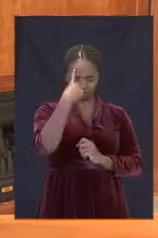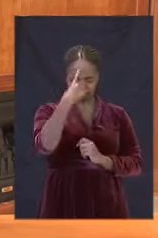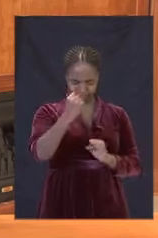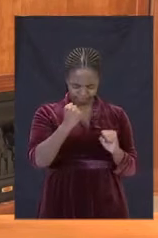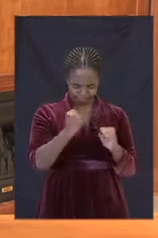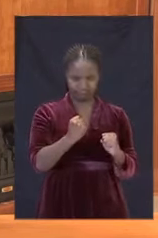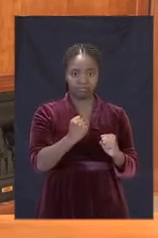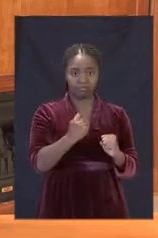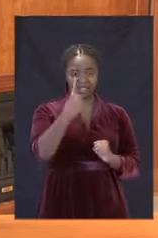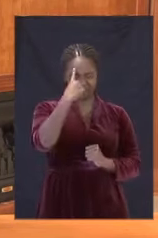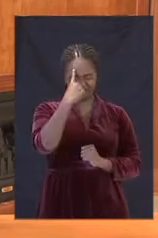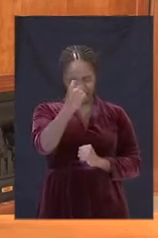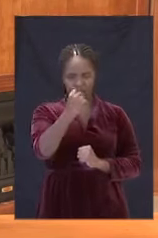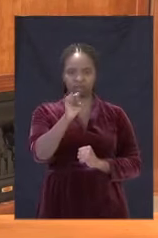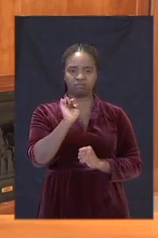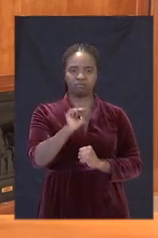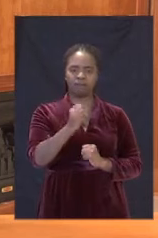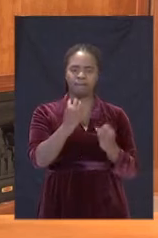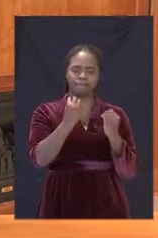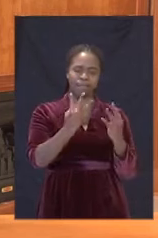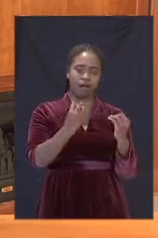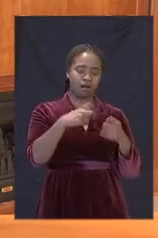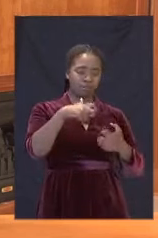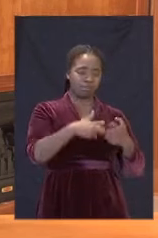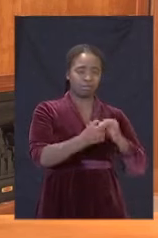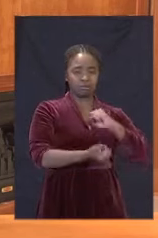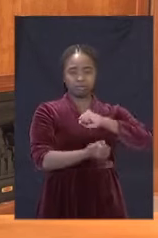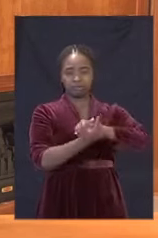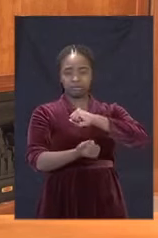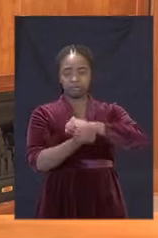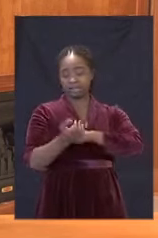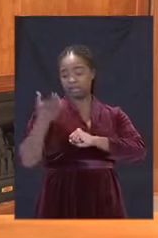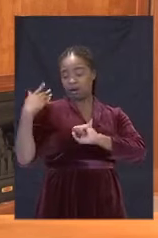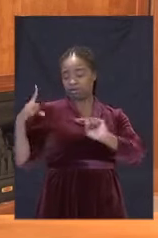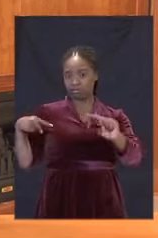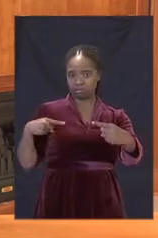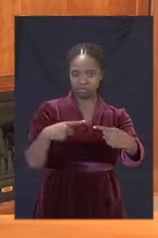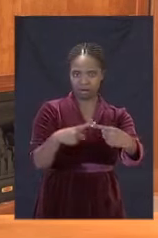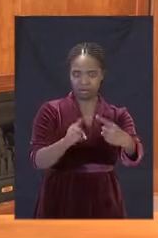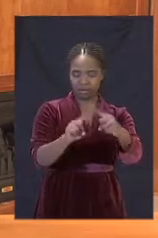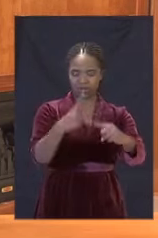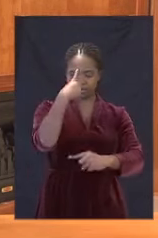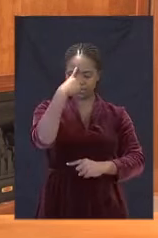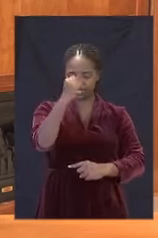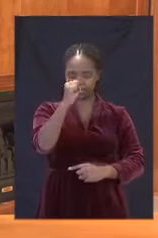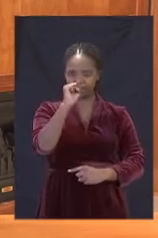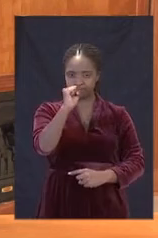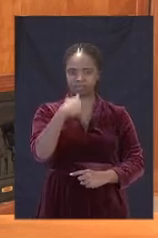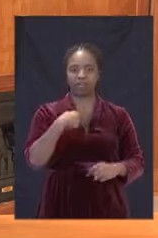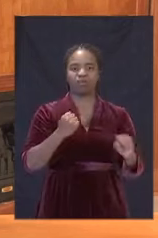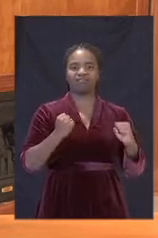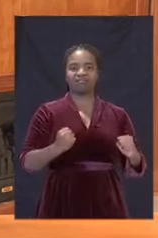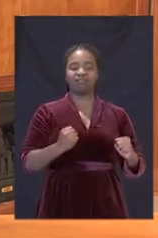faith is what has seen us through many dark times and has sustained us. We understand